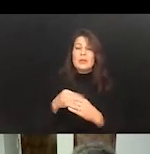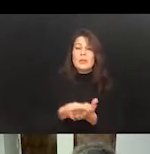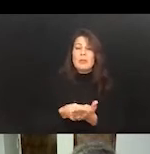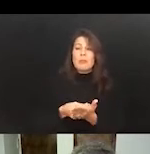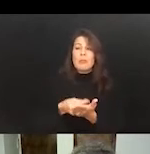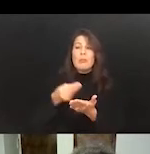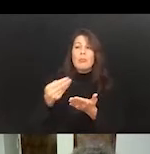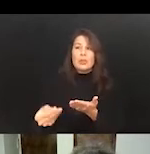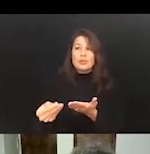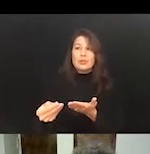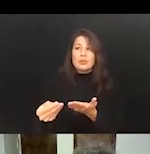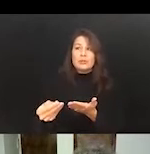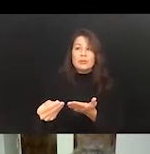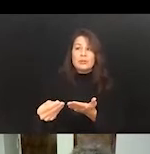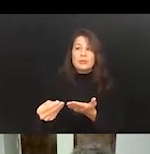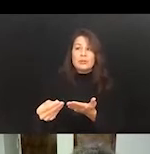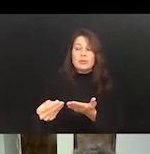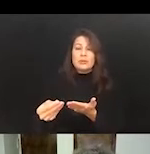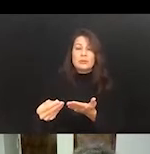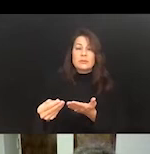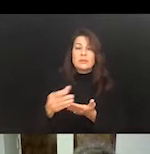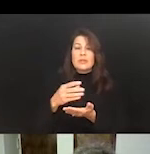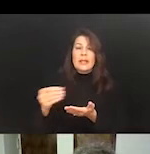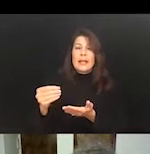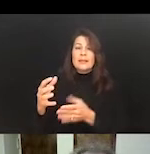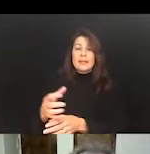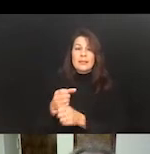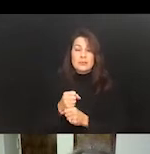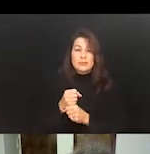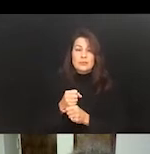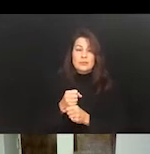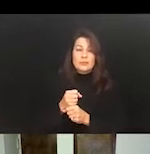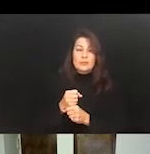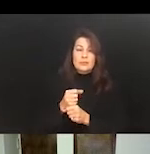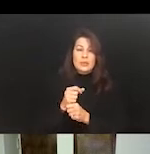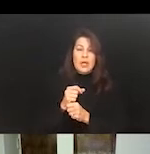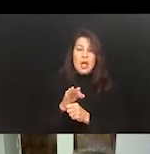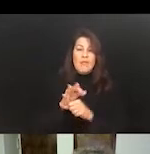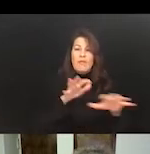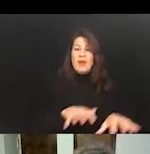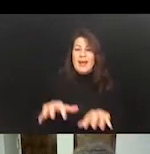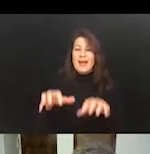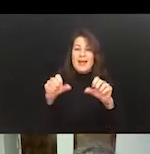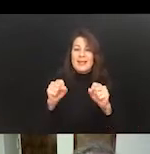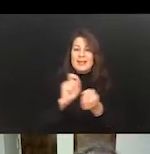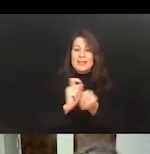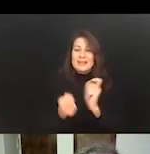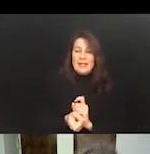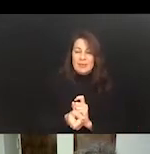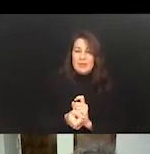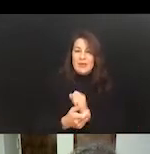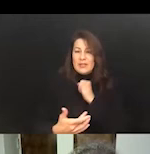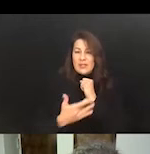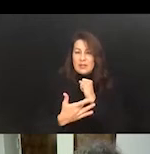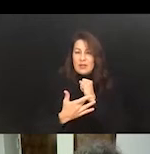and particularly the purchase and acquisition of adaptive technology, and whether we're talking about sort of low